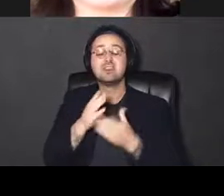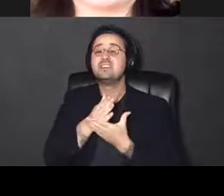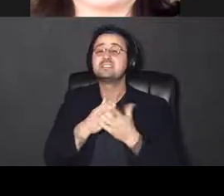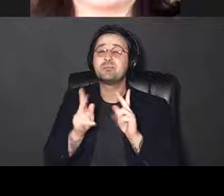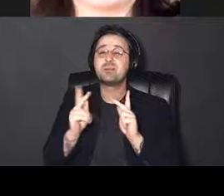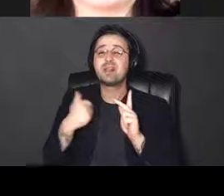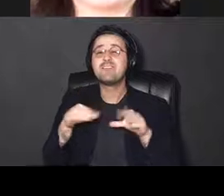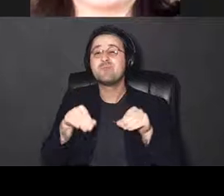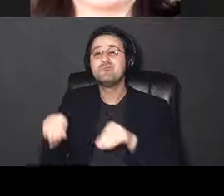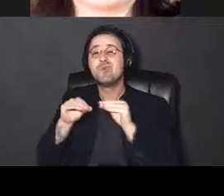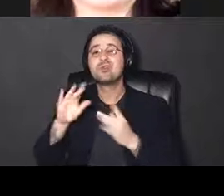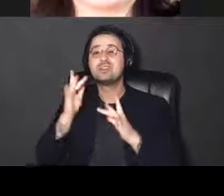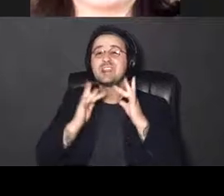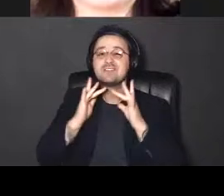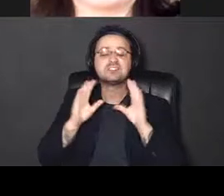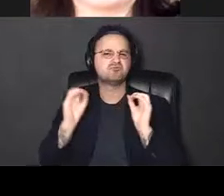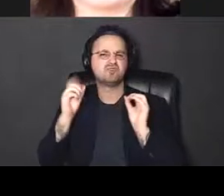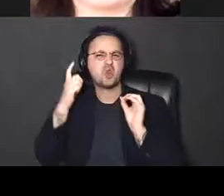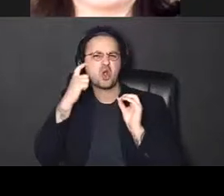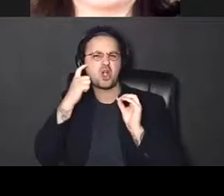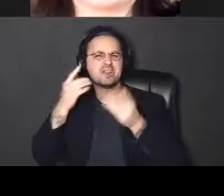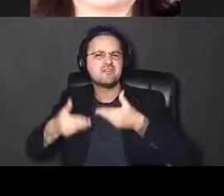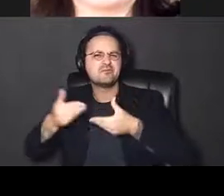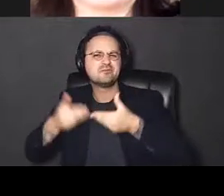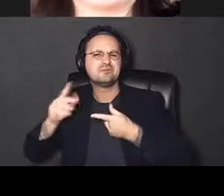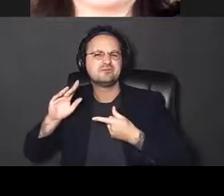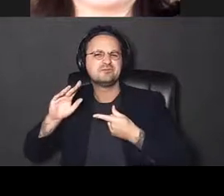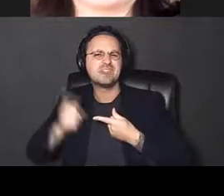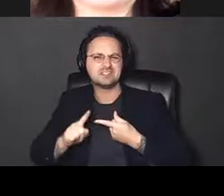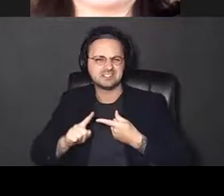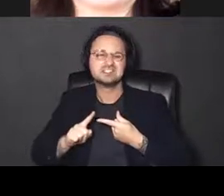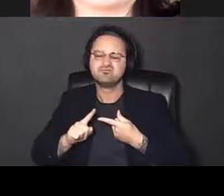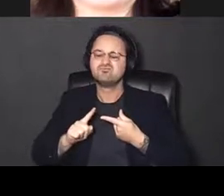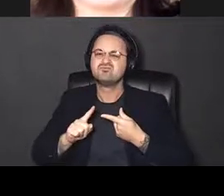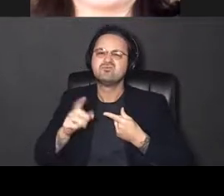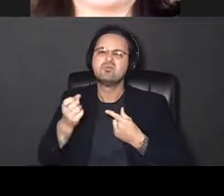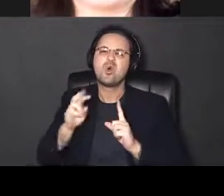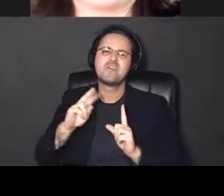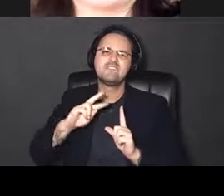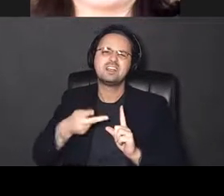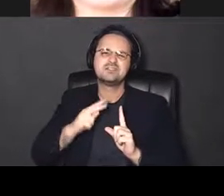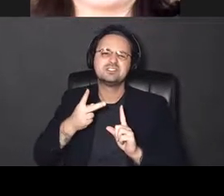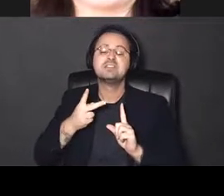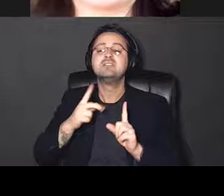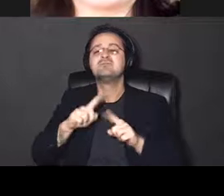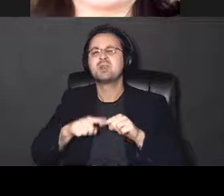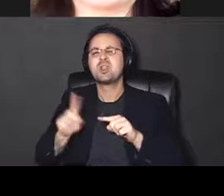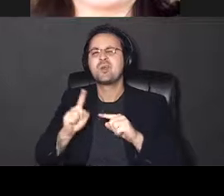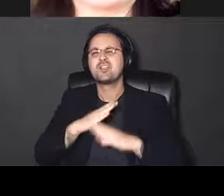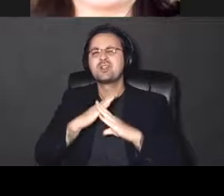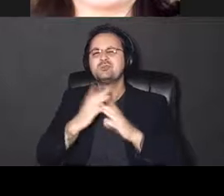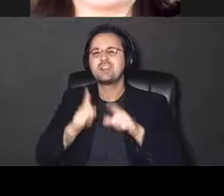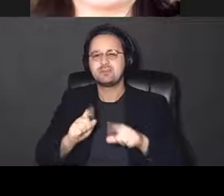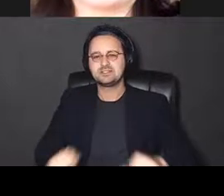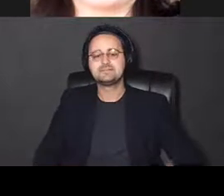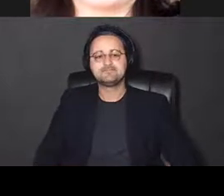motor deficits without cognitive deficits or vice versa, really depending on where the occlusion happens. And so when there